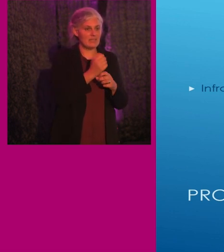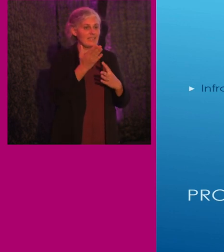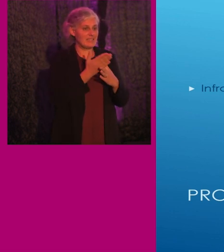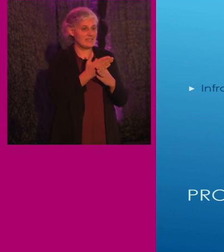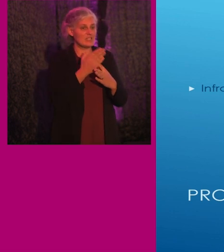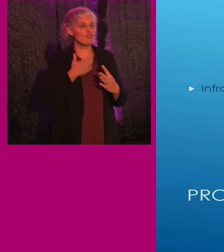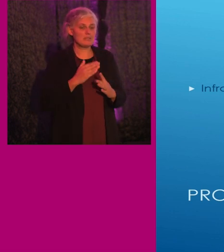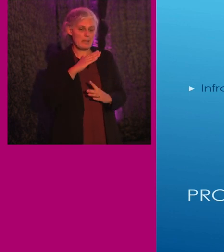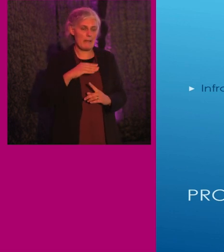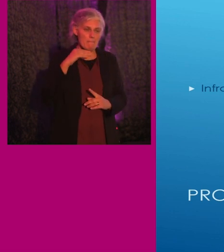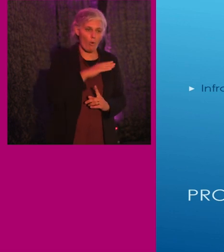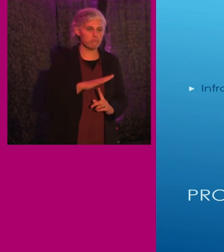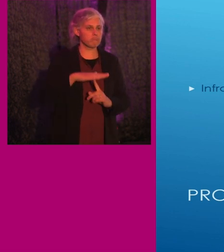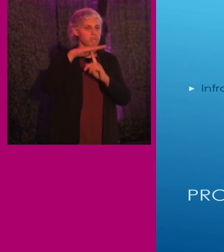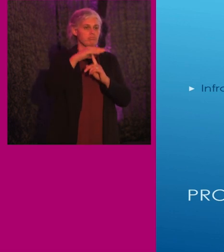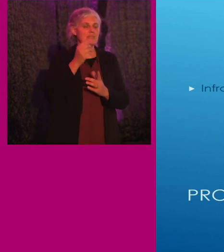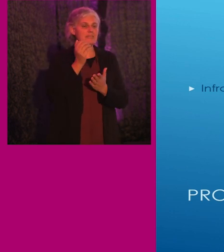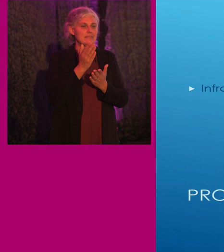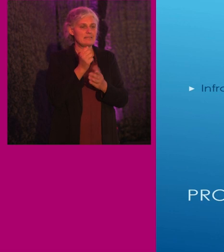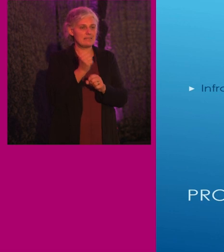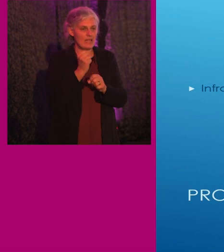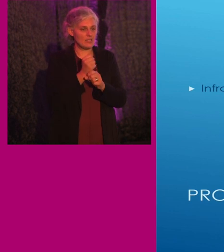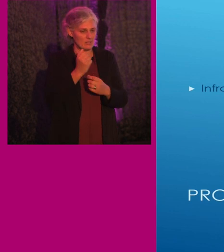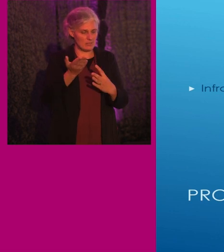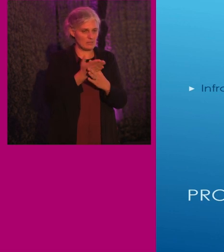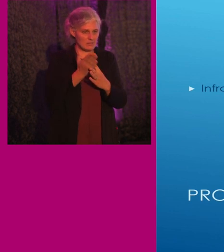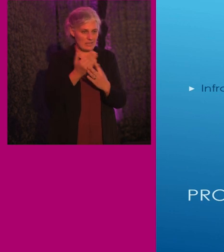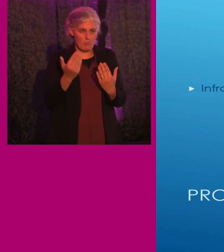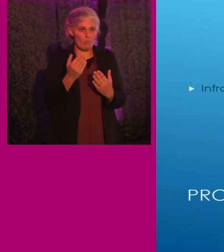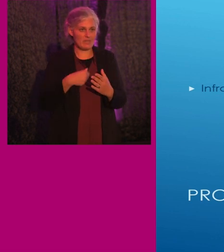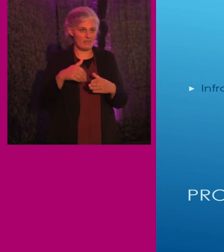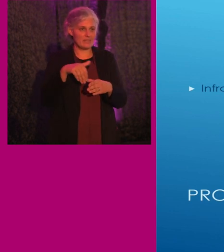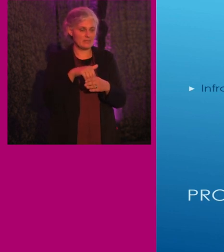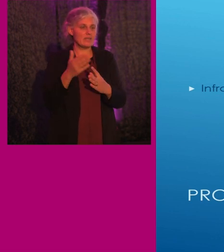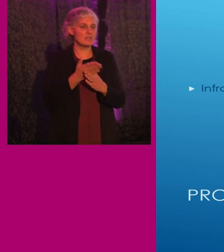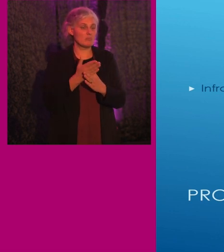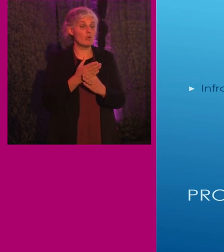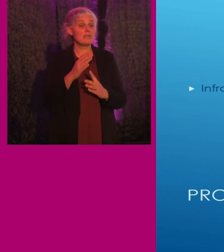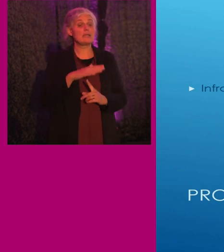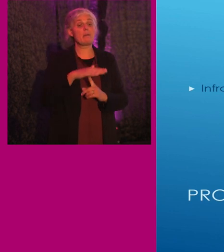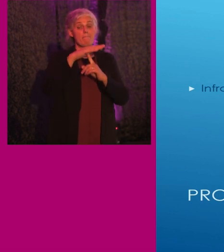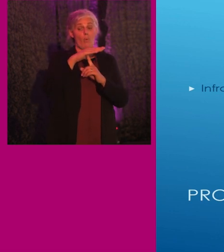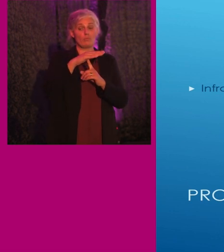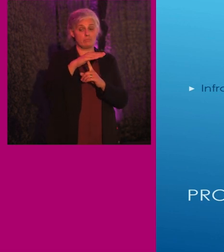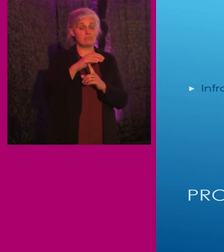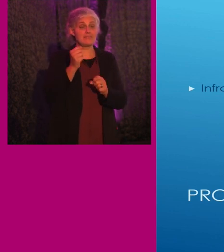stations and rapid light and commuter rail systems are covered. Key stations are those with above-average passenger